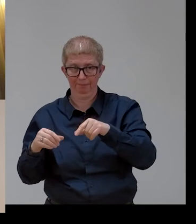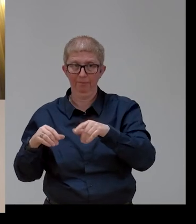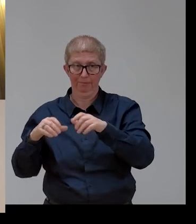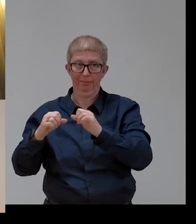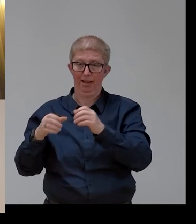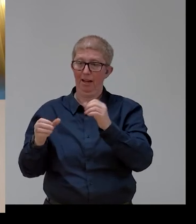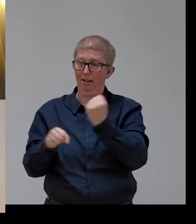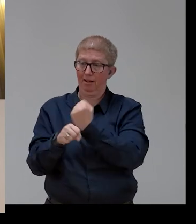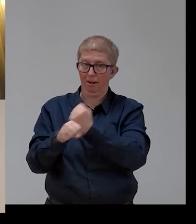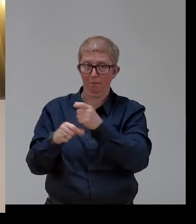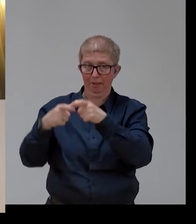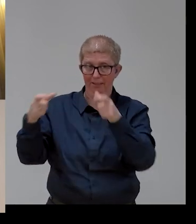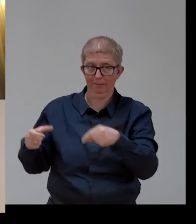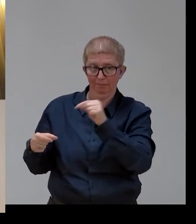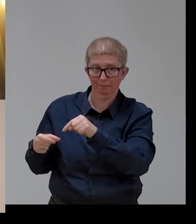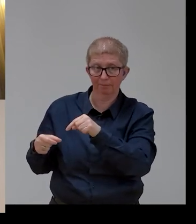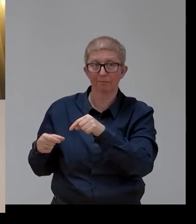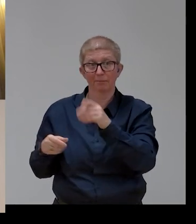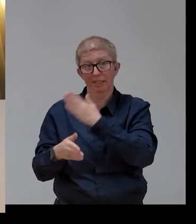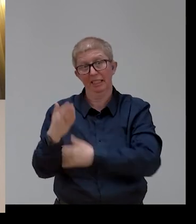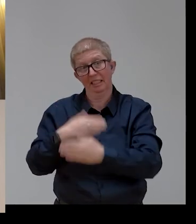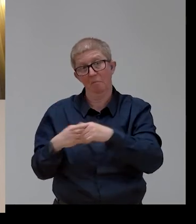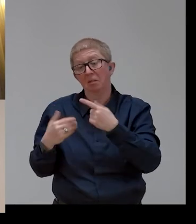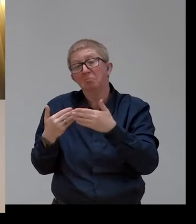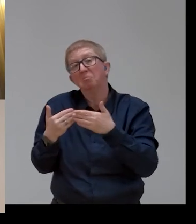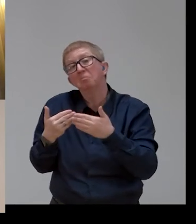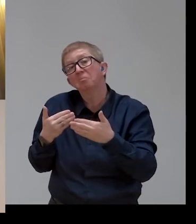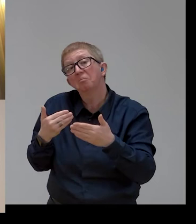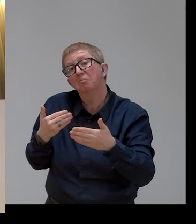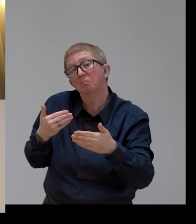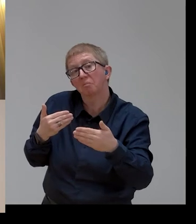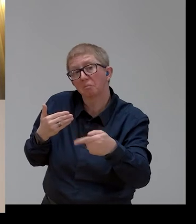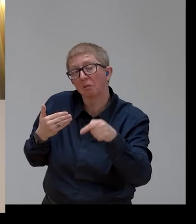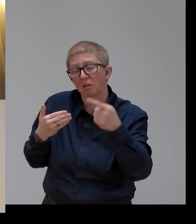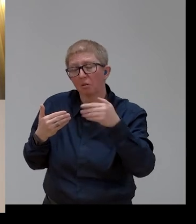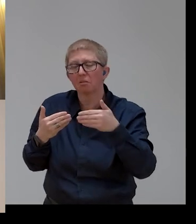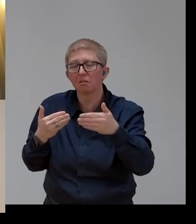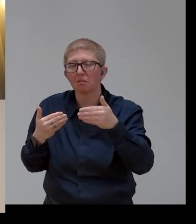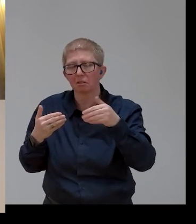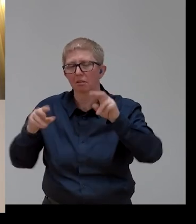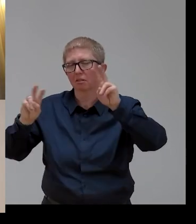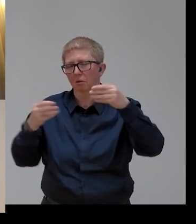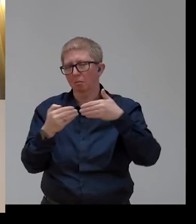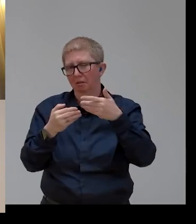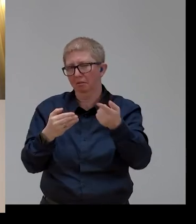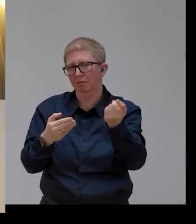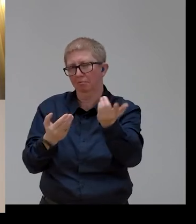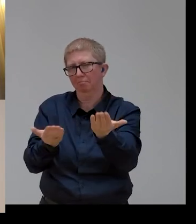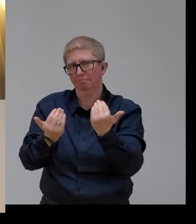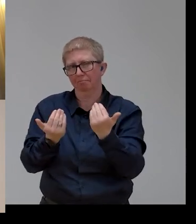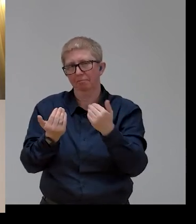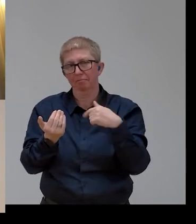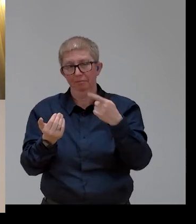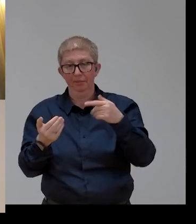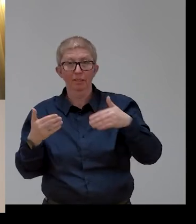we're going to come soon also among other issues covered, with a new action plan on the